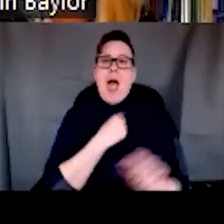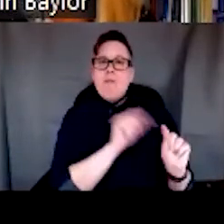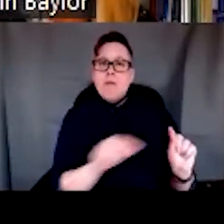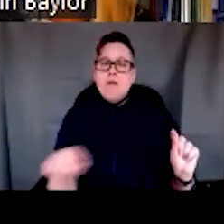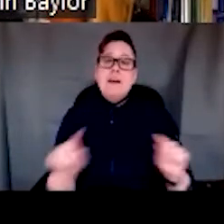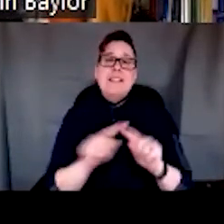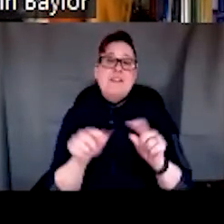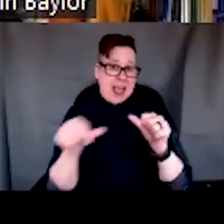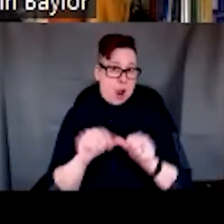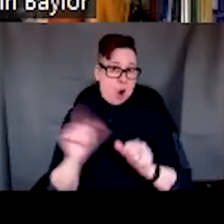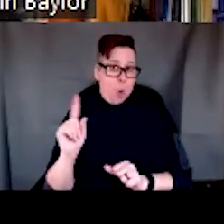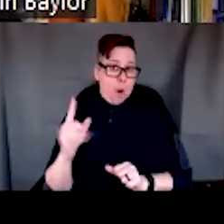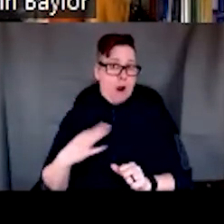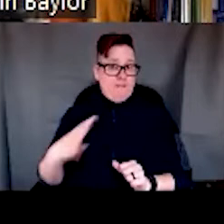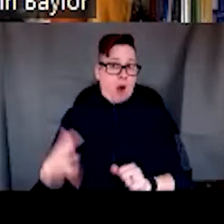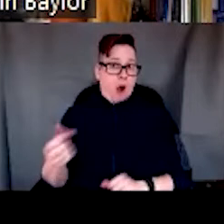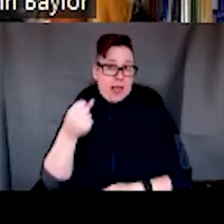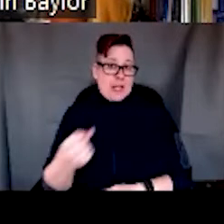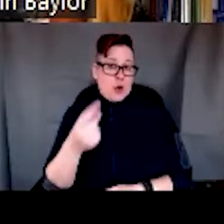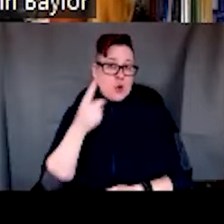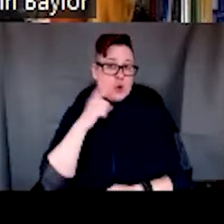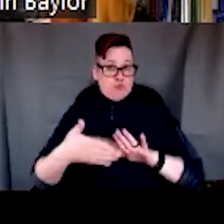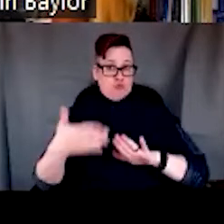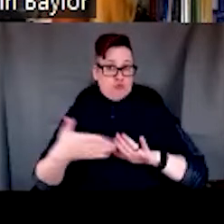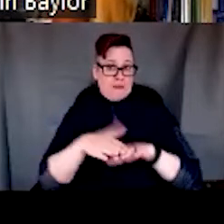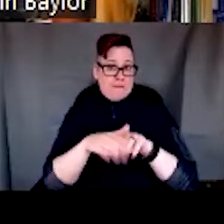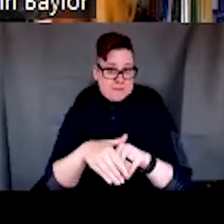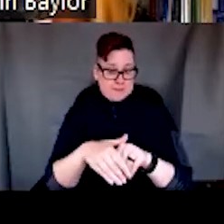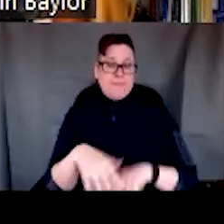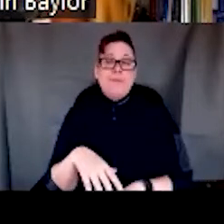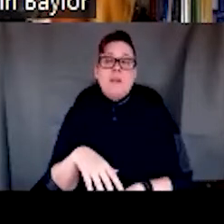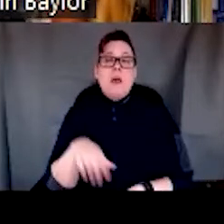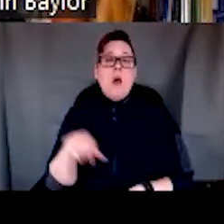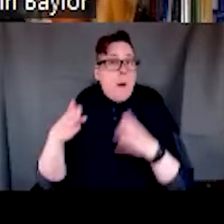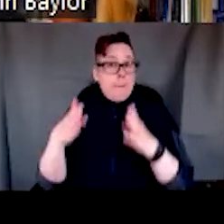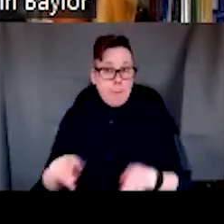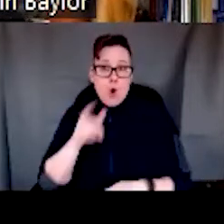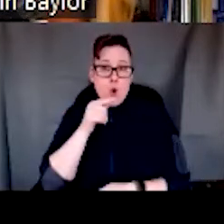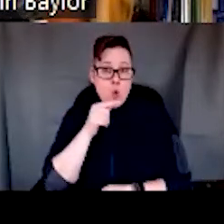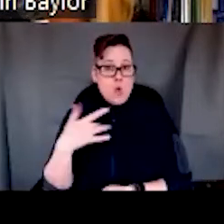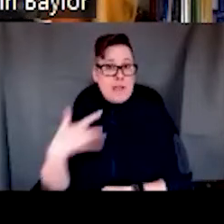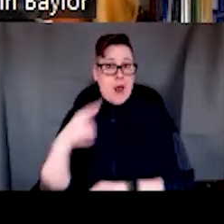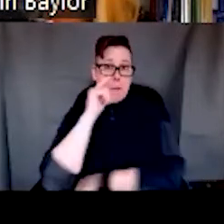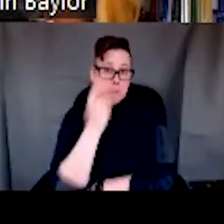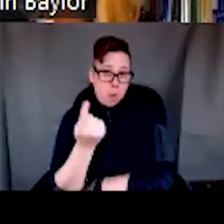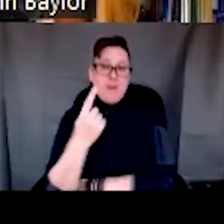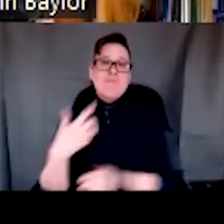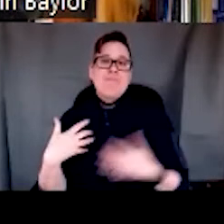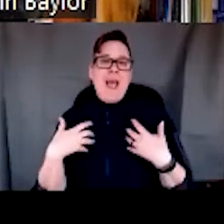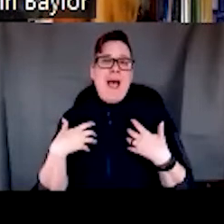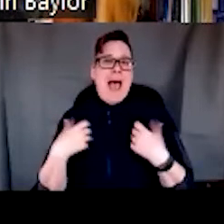volunteer place to facilitate this simulation, the person who is the most bored is the health care